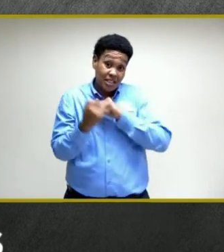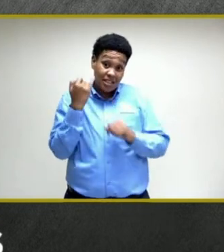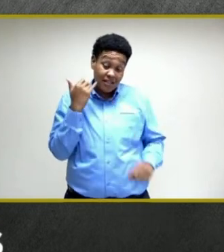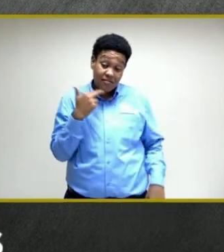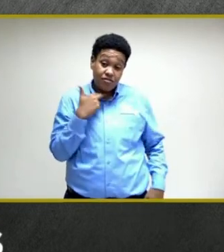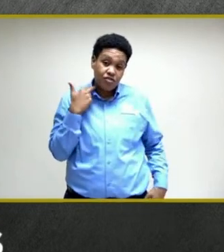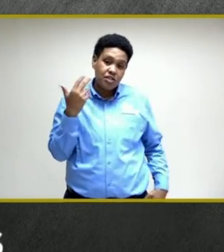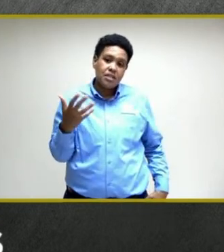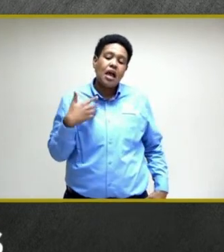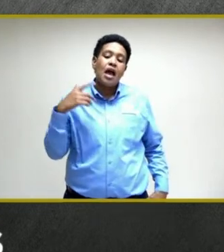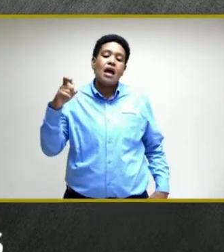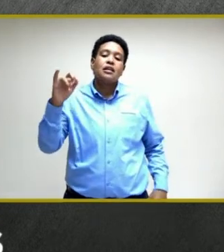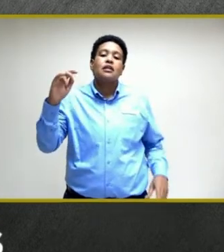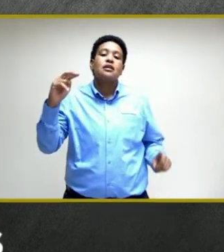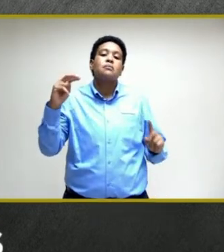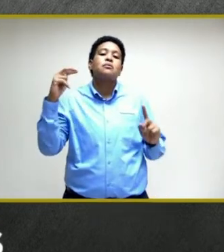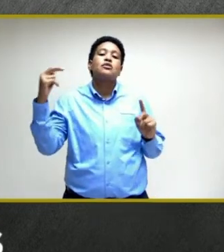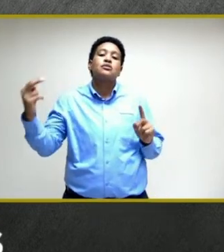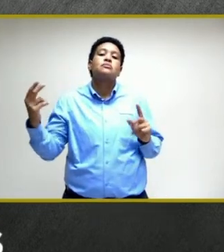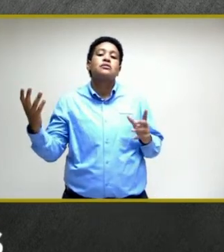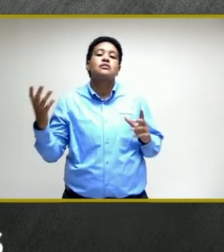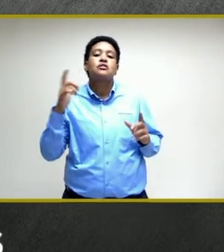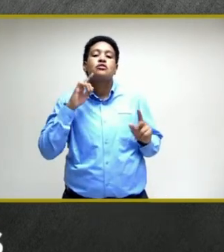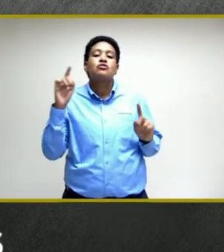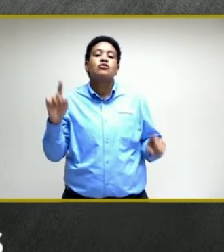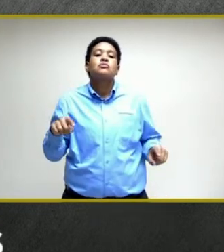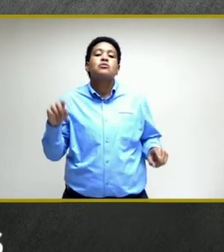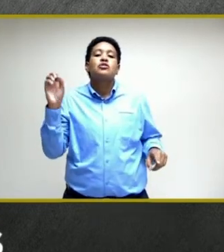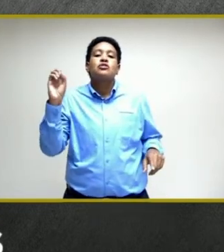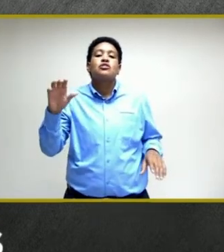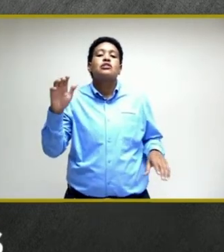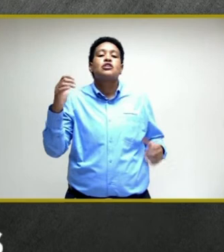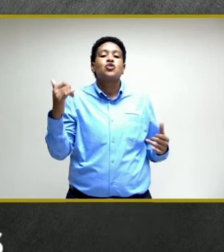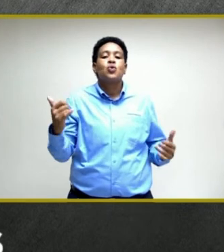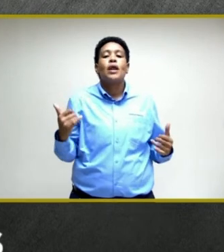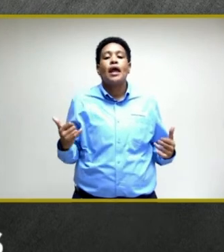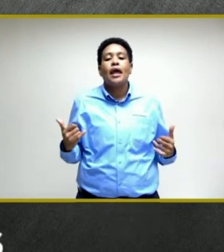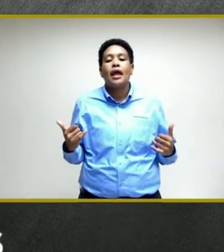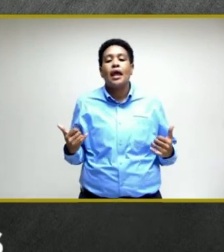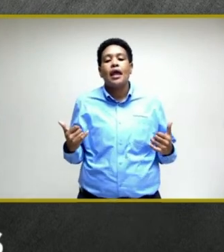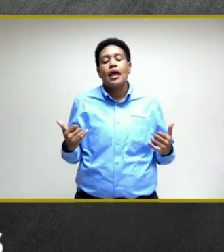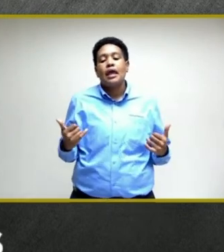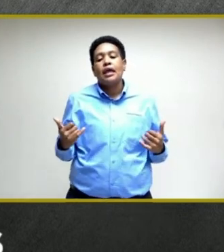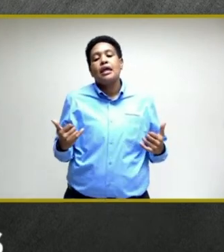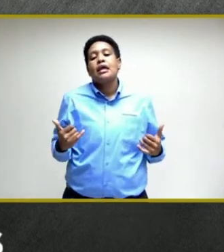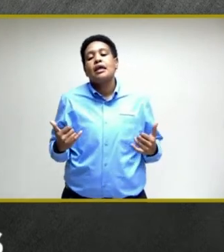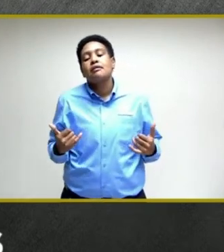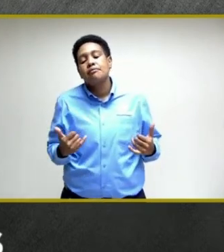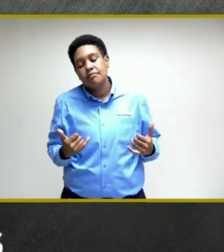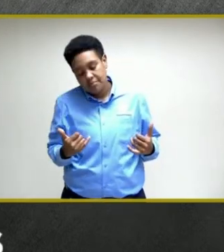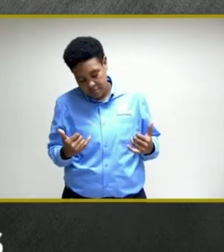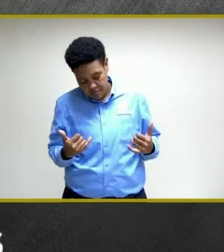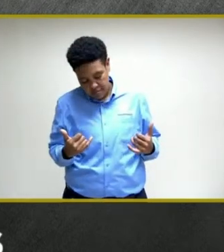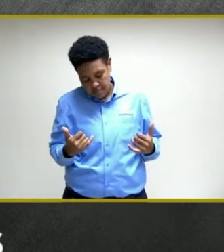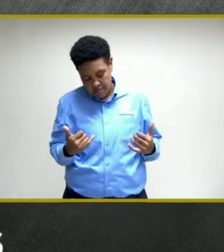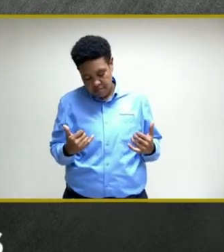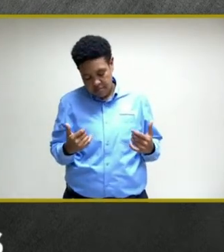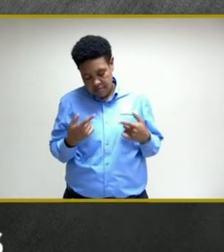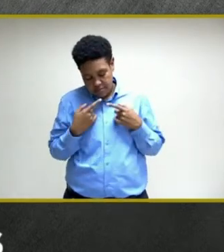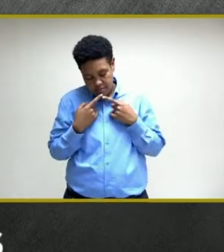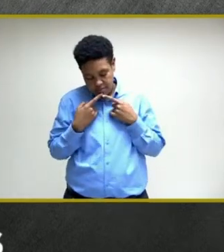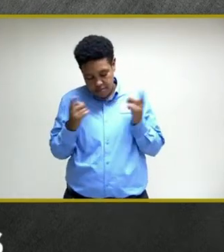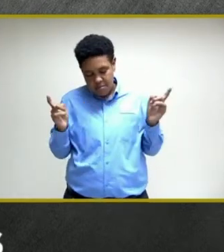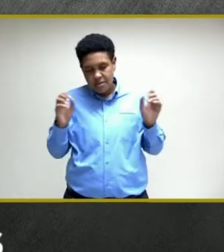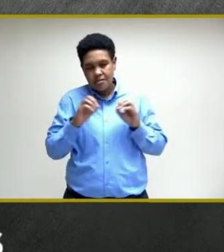ask that in light of the report that was given out today, that was publicized today, rather,